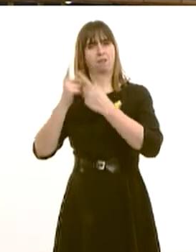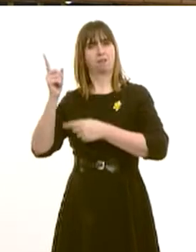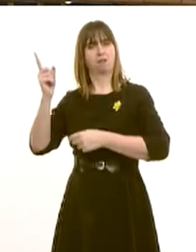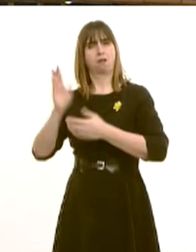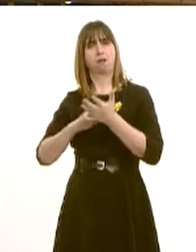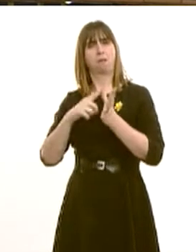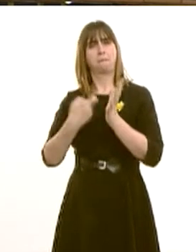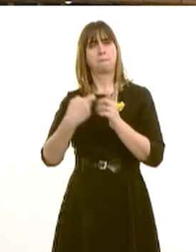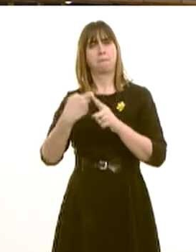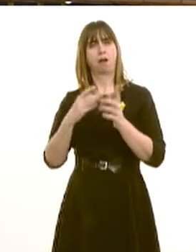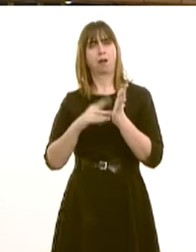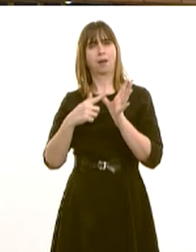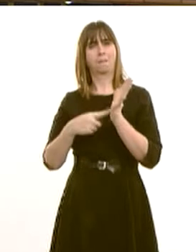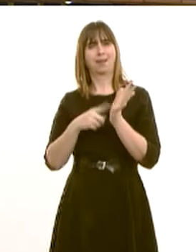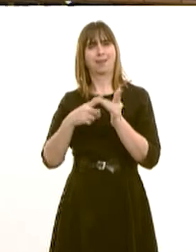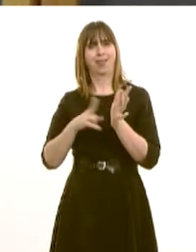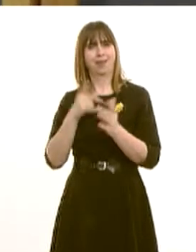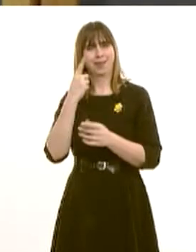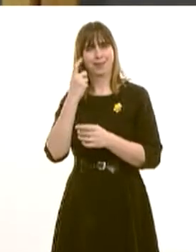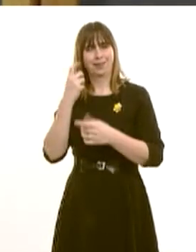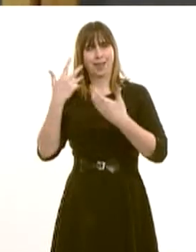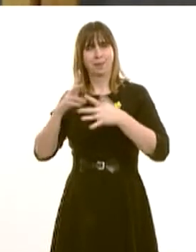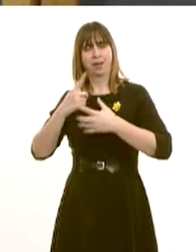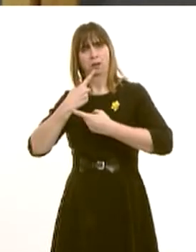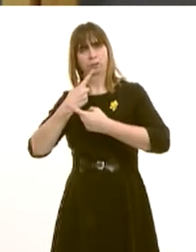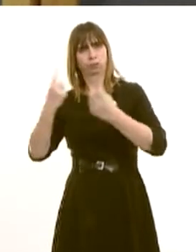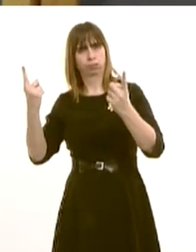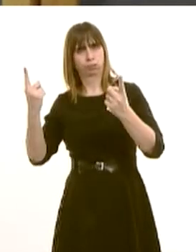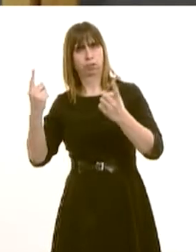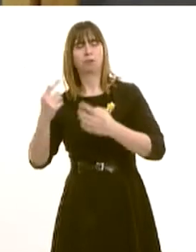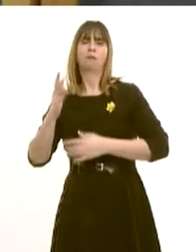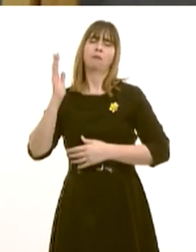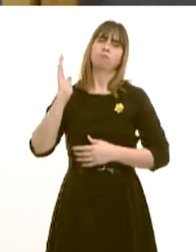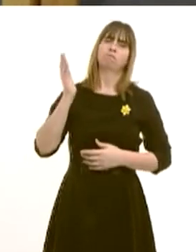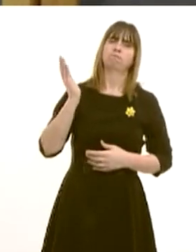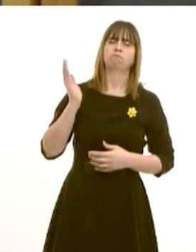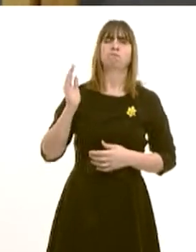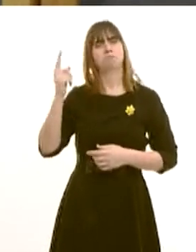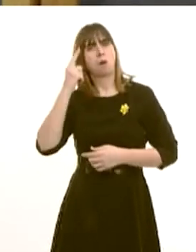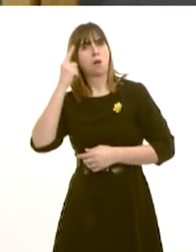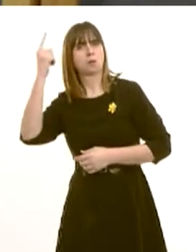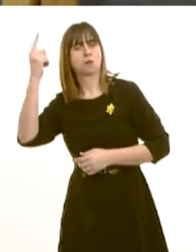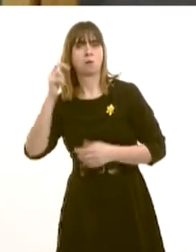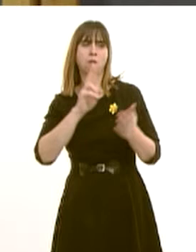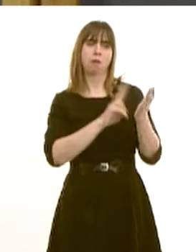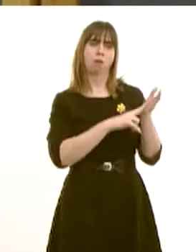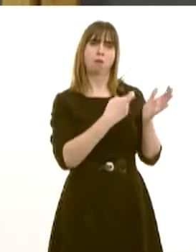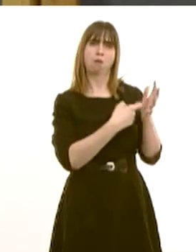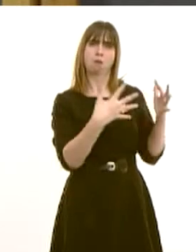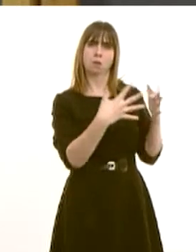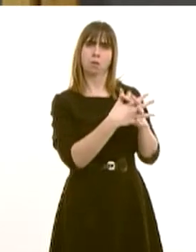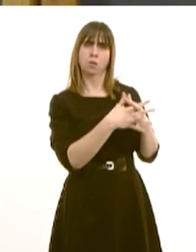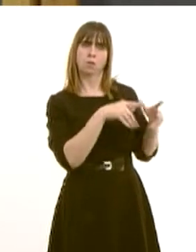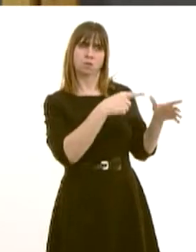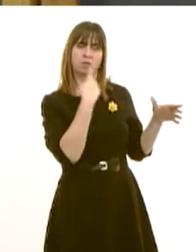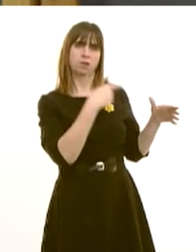on what he suggested was that NRW weren't taking